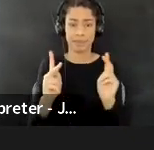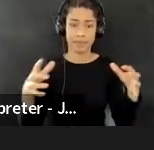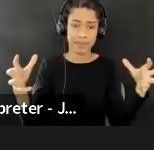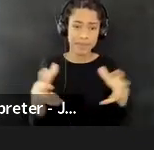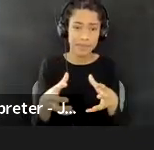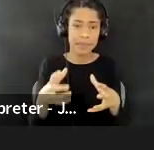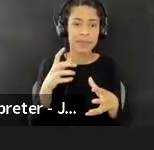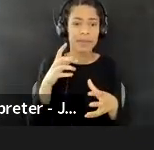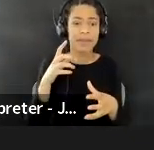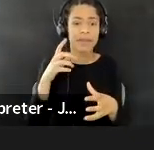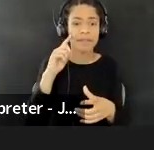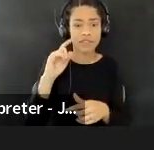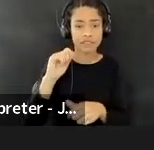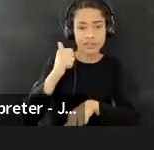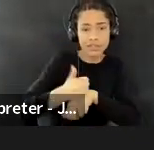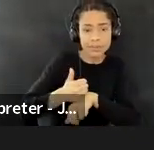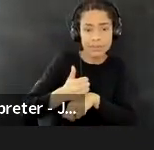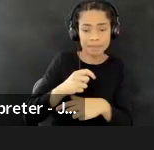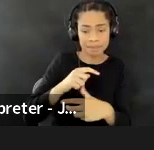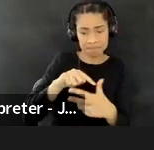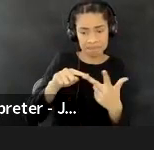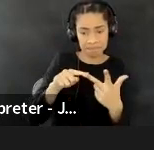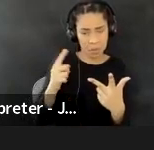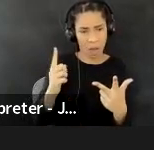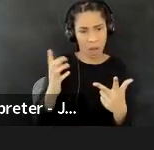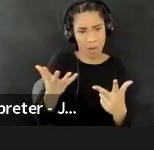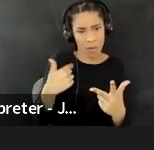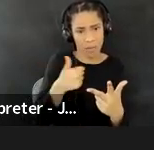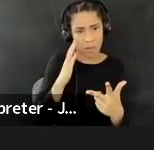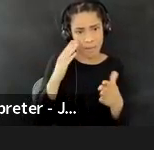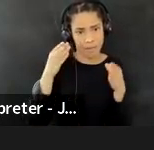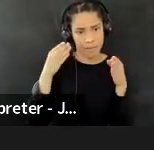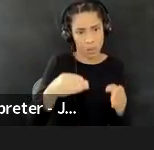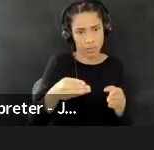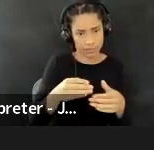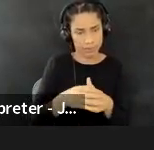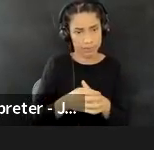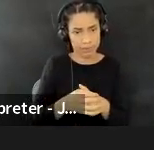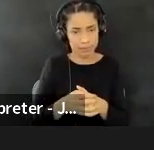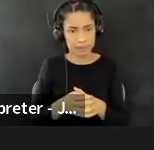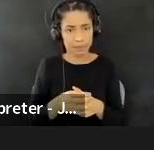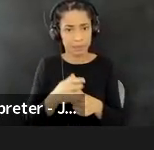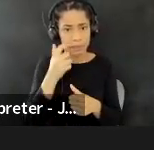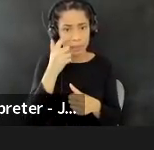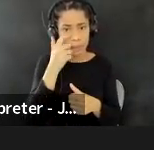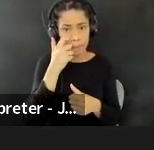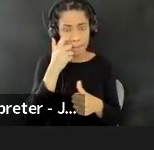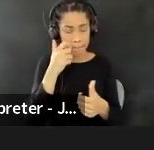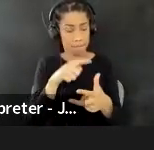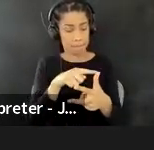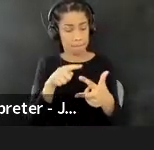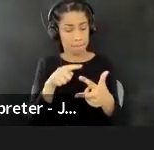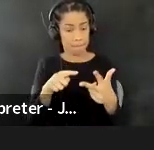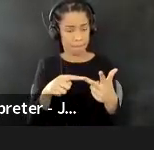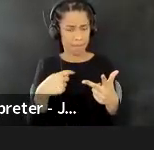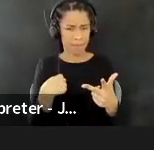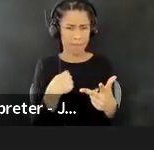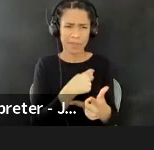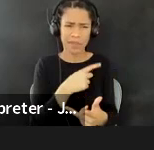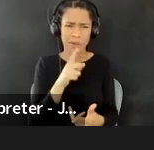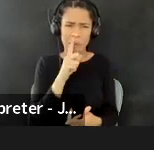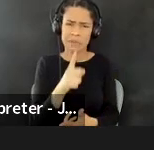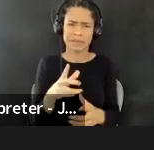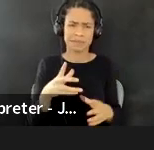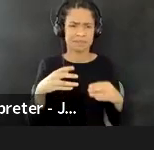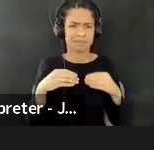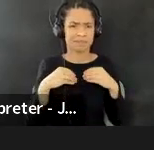determine, okay, here are some three areas of focus. And within that, we really, um, leaned into the complexity of the